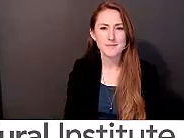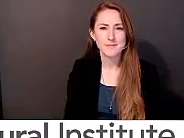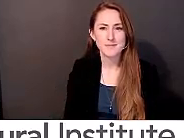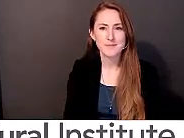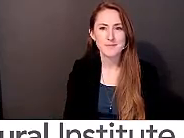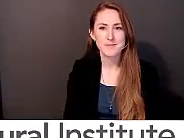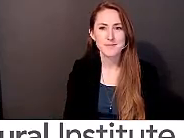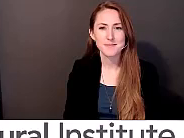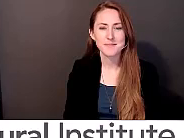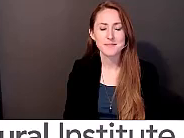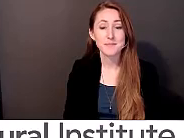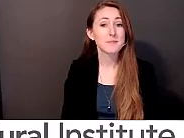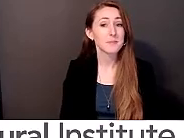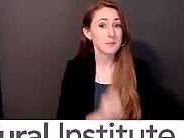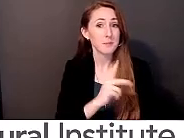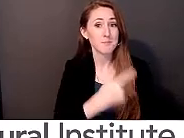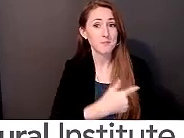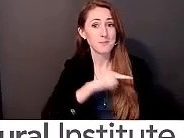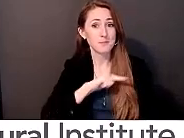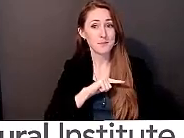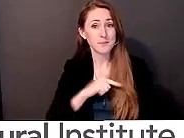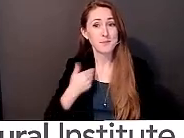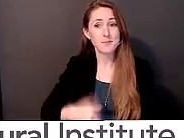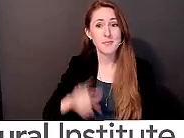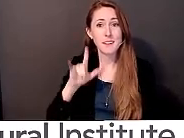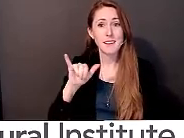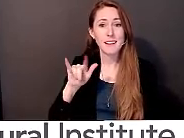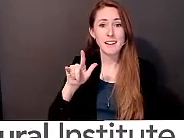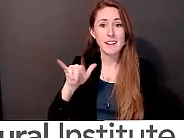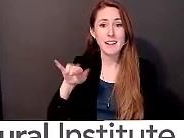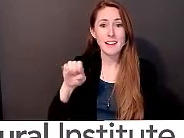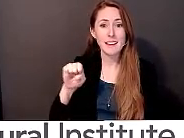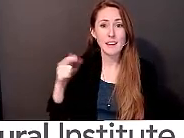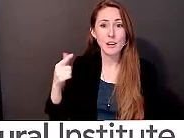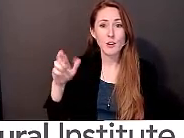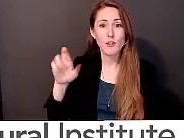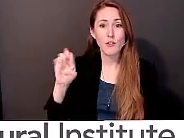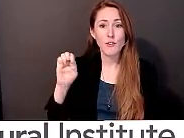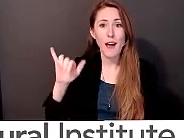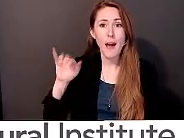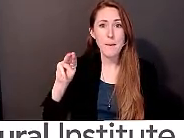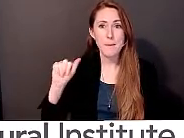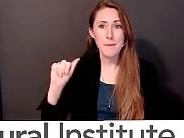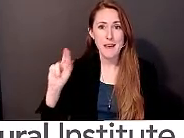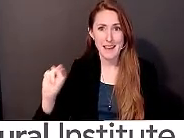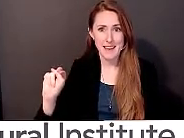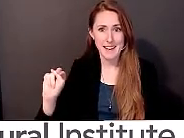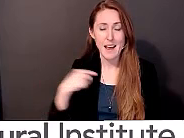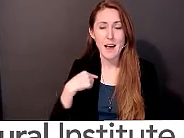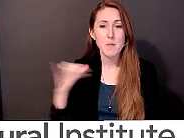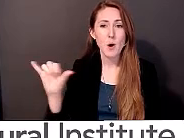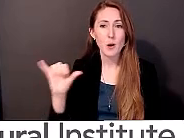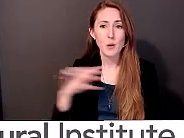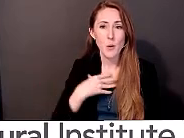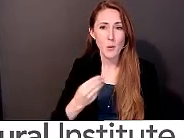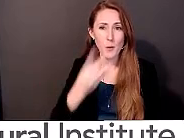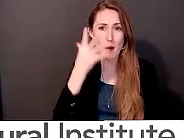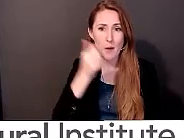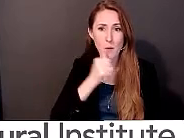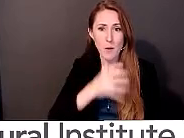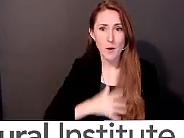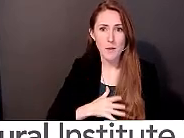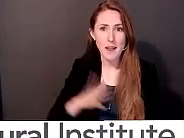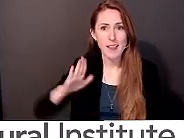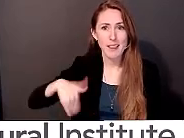Okay, and then I can go. So, this is Lily Griman. I am also a white woman. I'm in my late